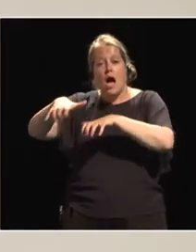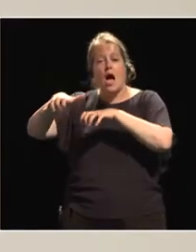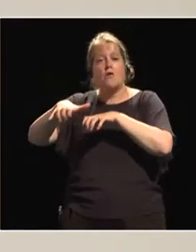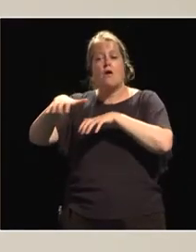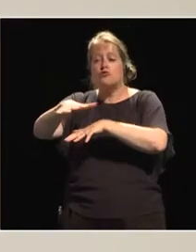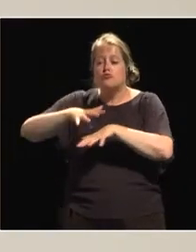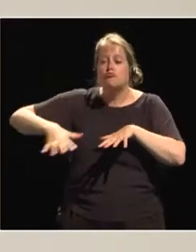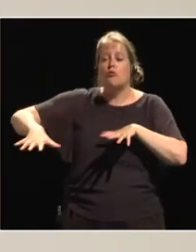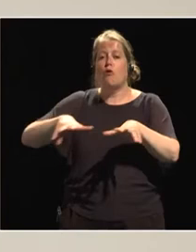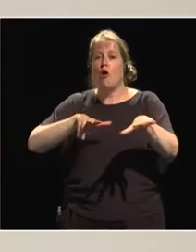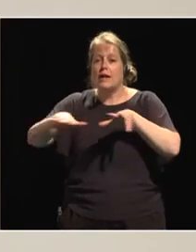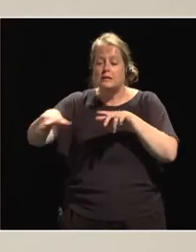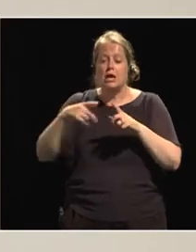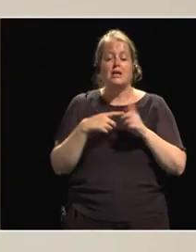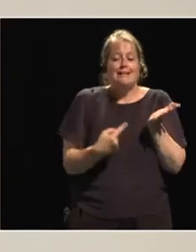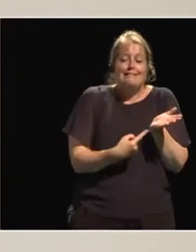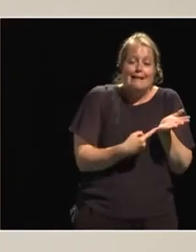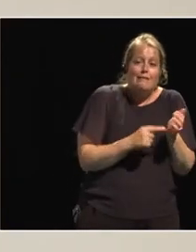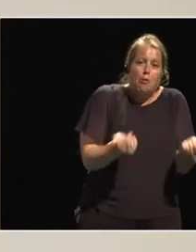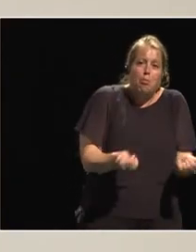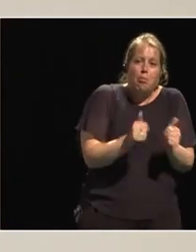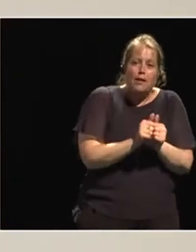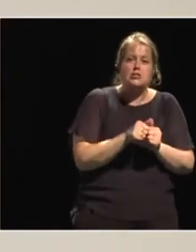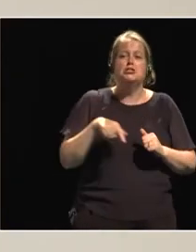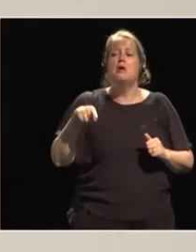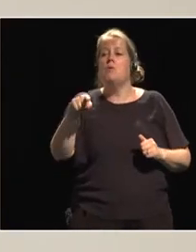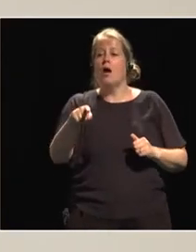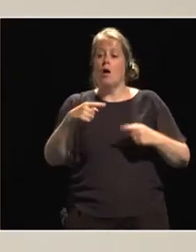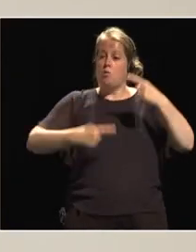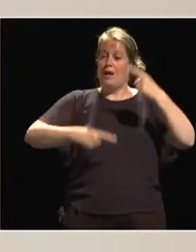of technical and financial partnerships, in terms of political will.